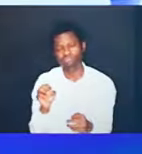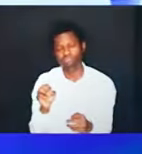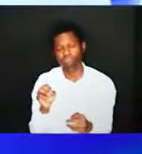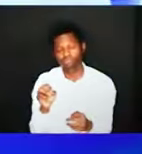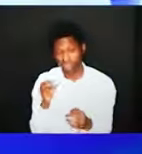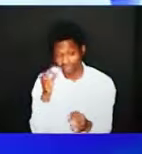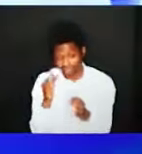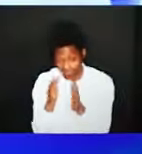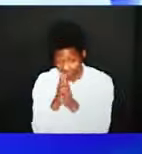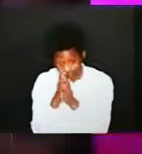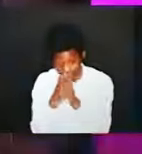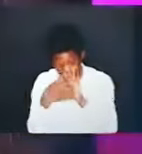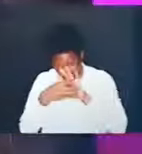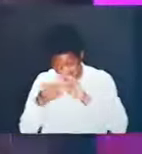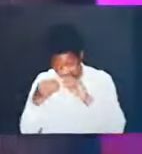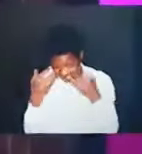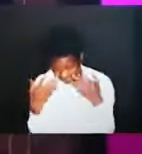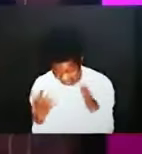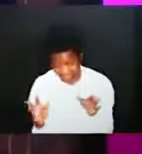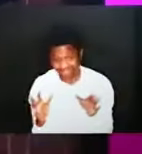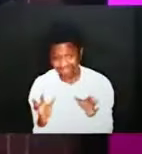if you have prayed this prayer